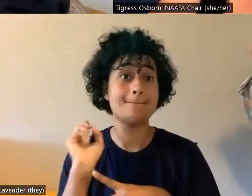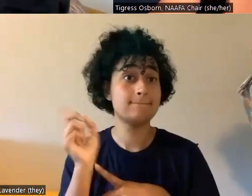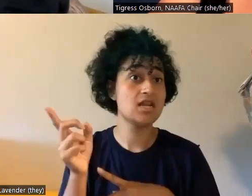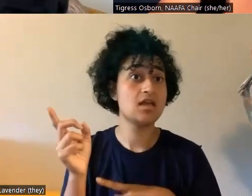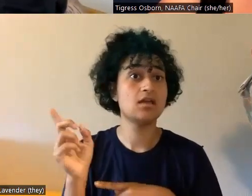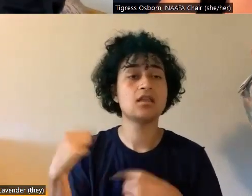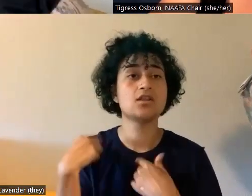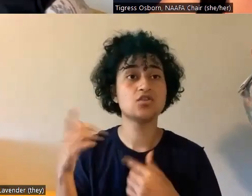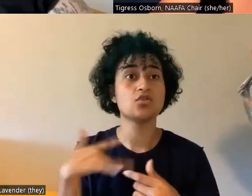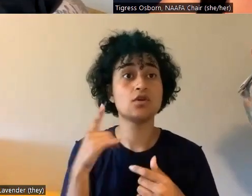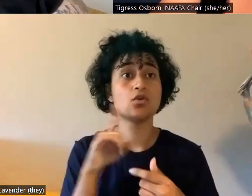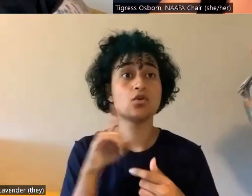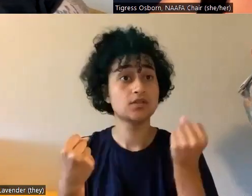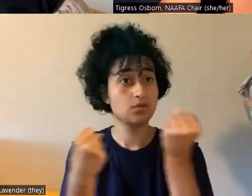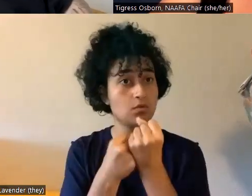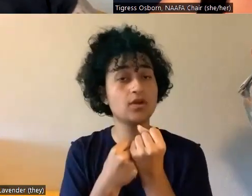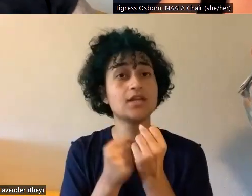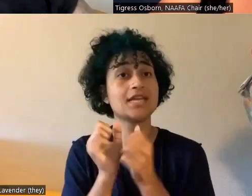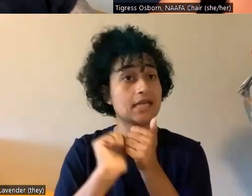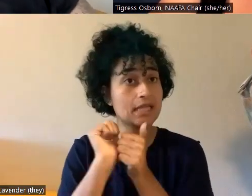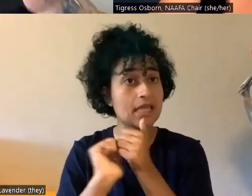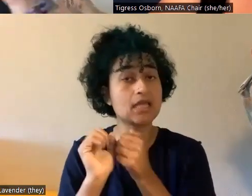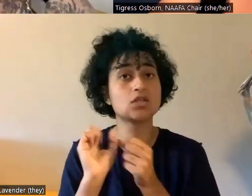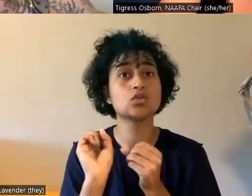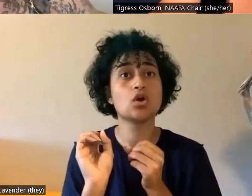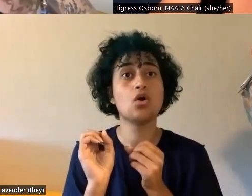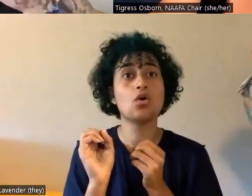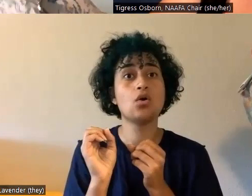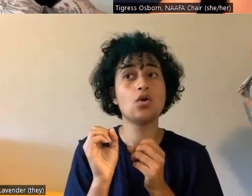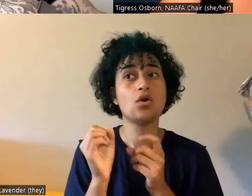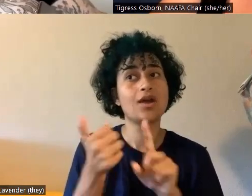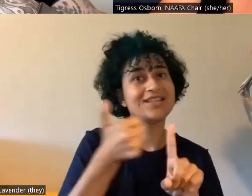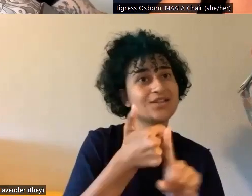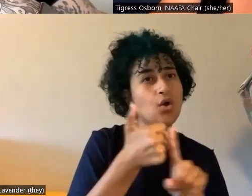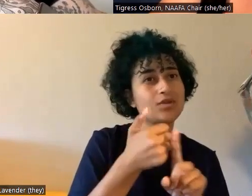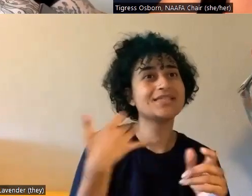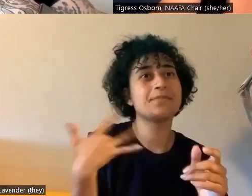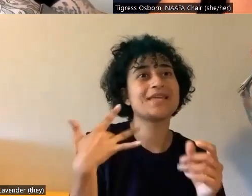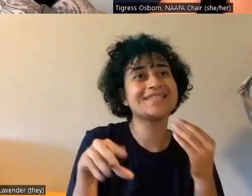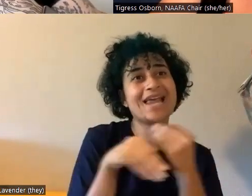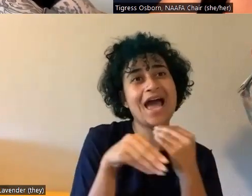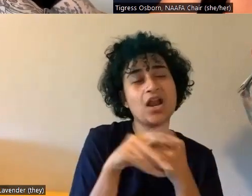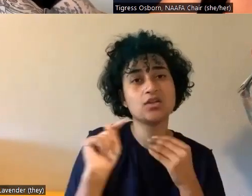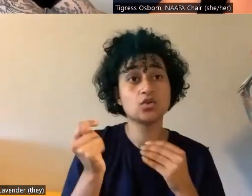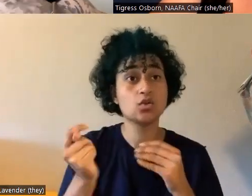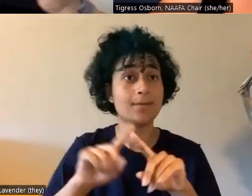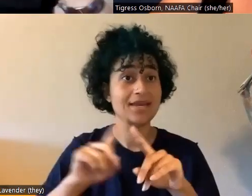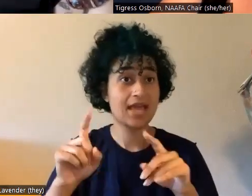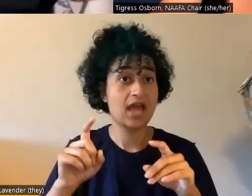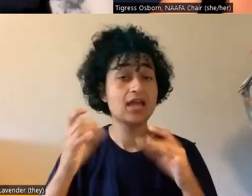feel really supported. Um, so traditionally they're like its own side unit, but now we have a ton of bidet attachments